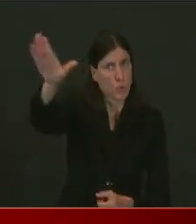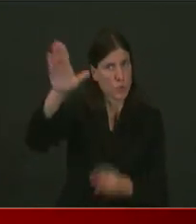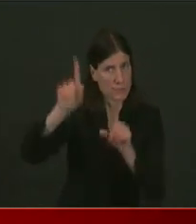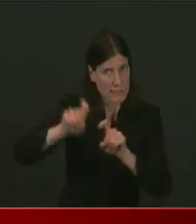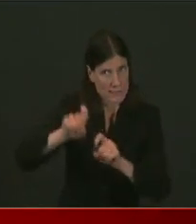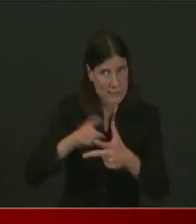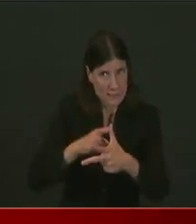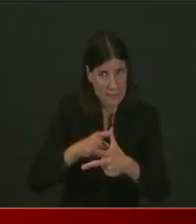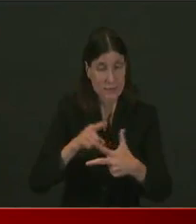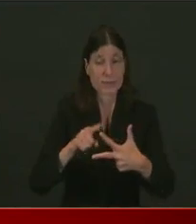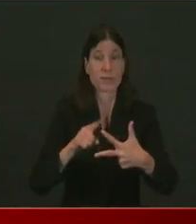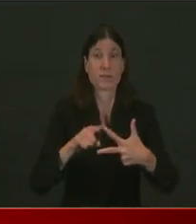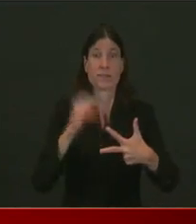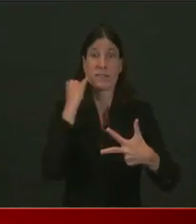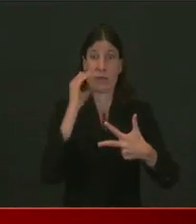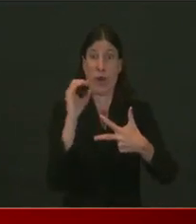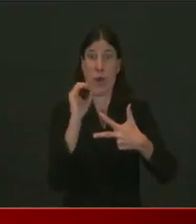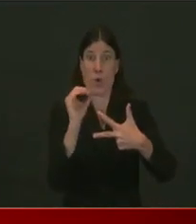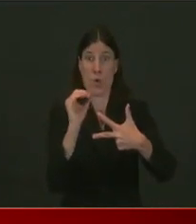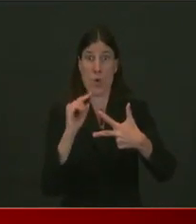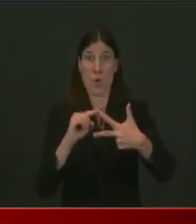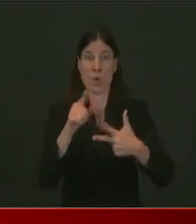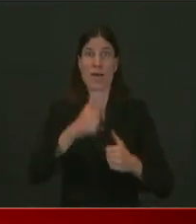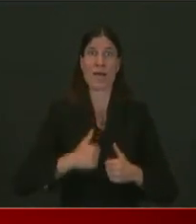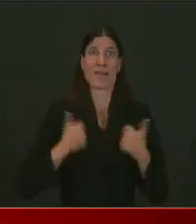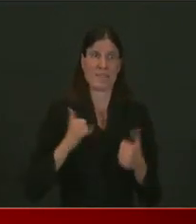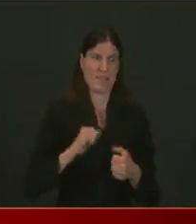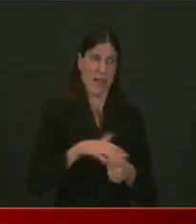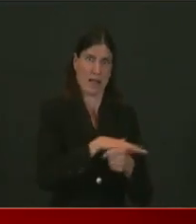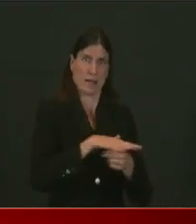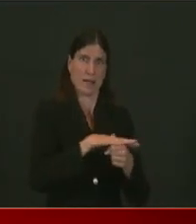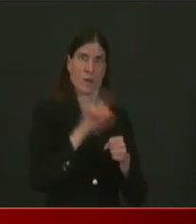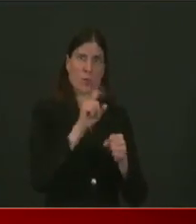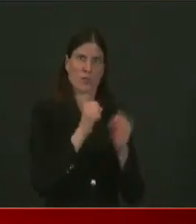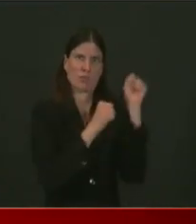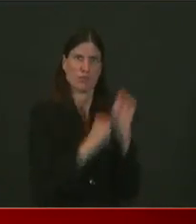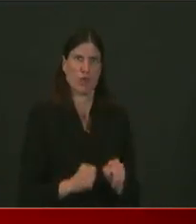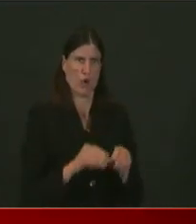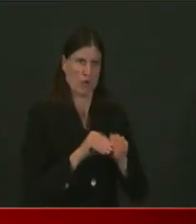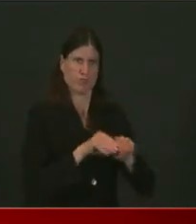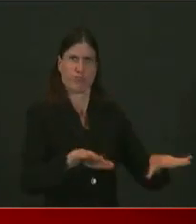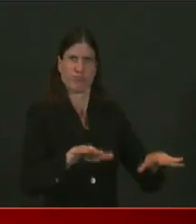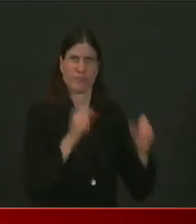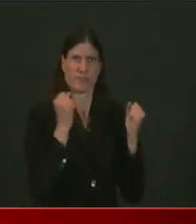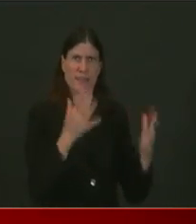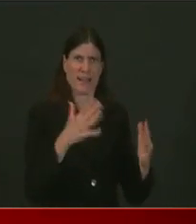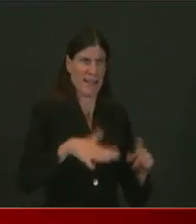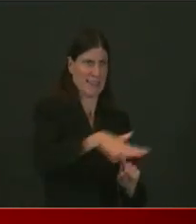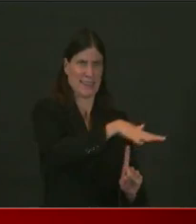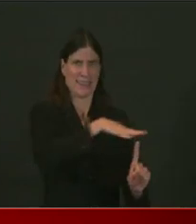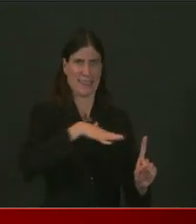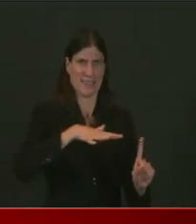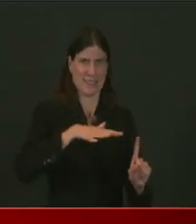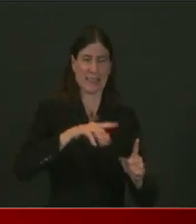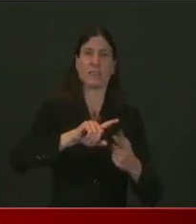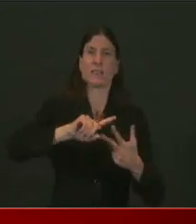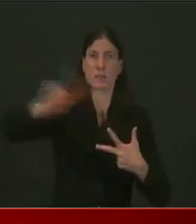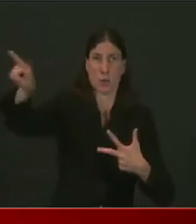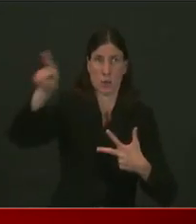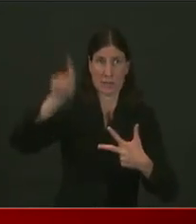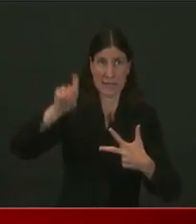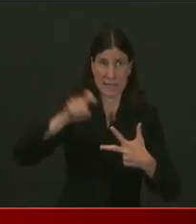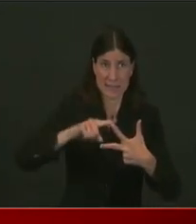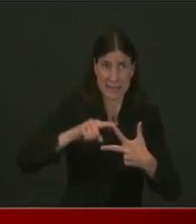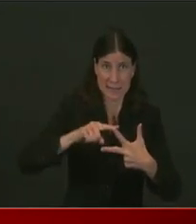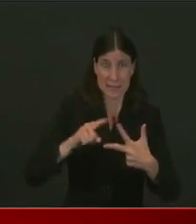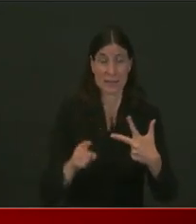Uh, you can tell the folks you wait on, hey, I was just tested. I'm negative. This is something we're asking you to do. And I would love it